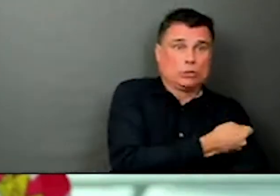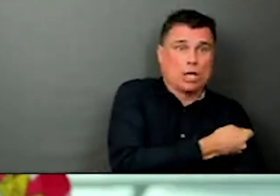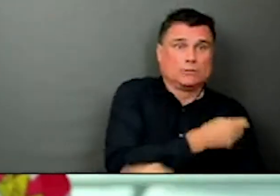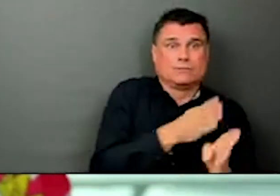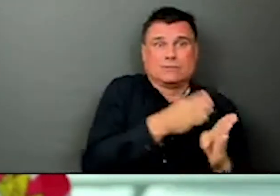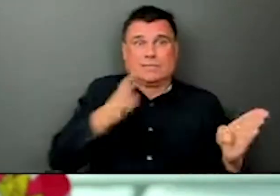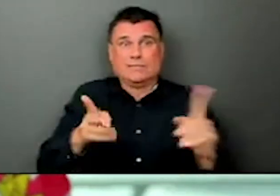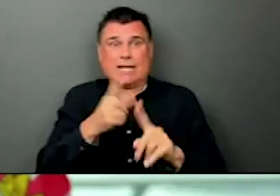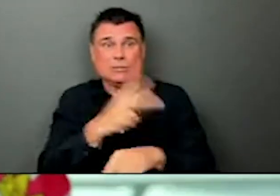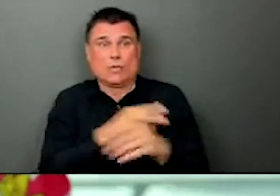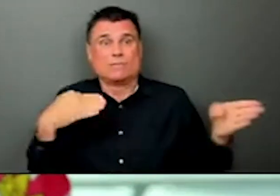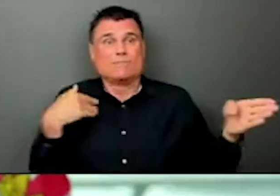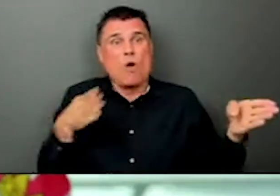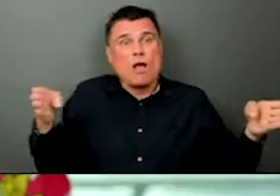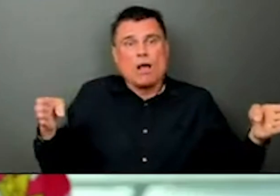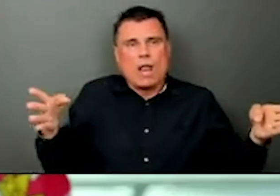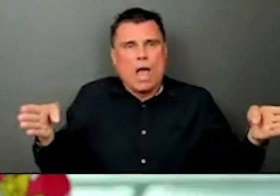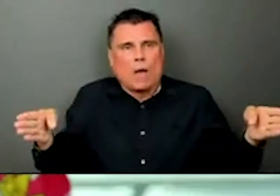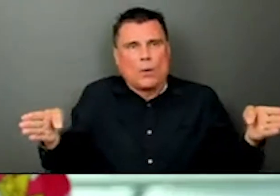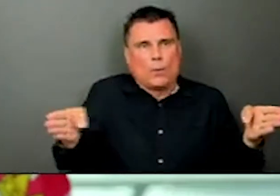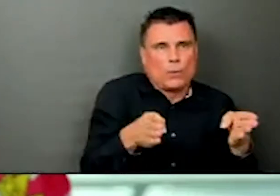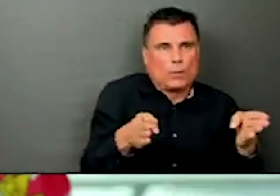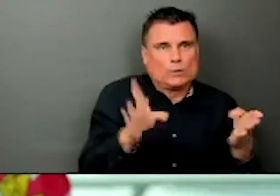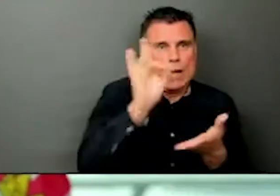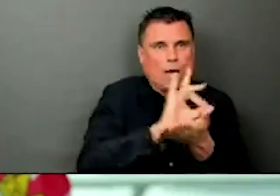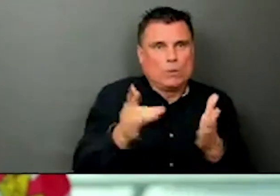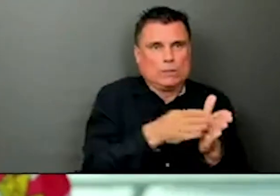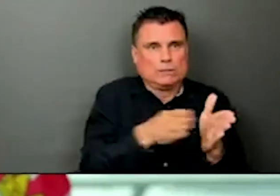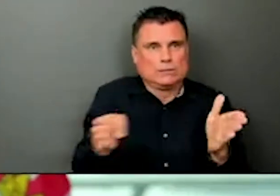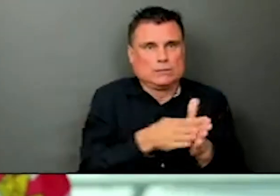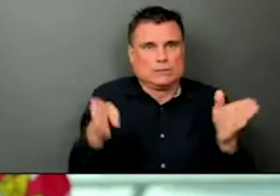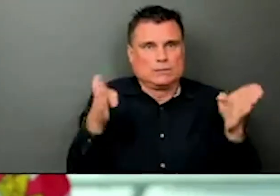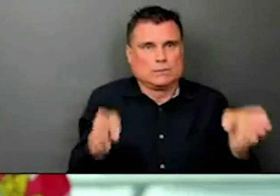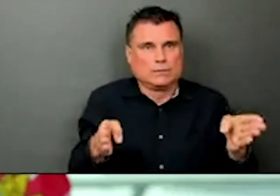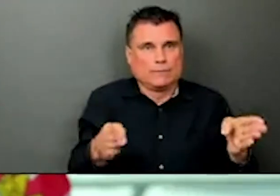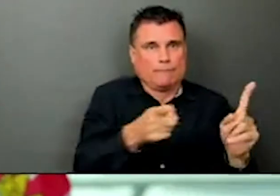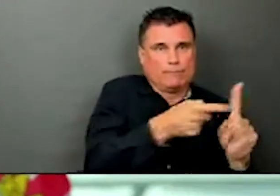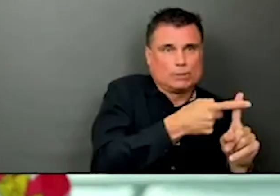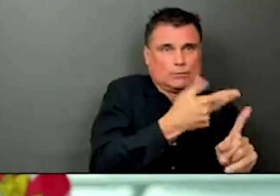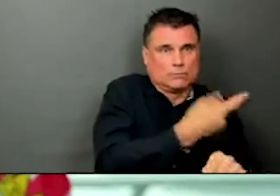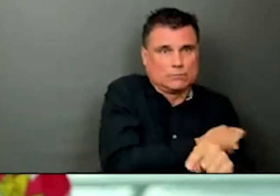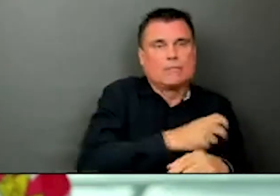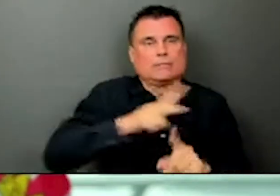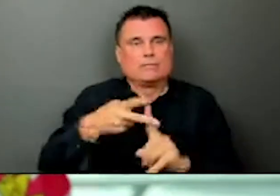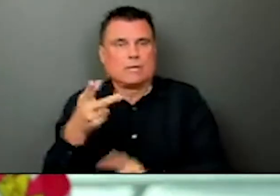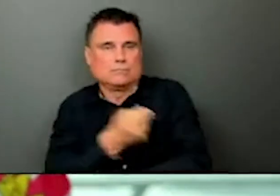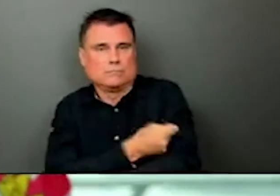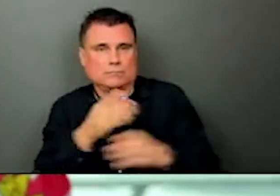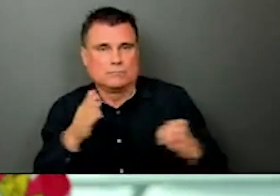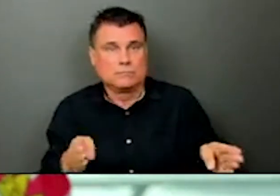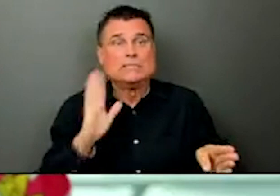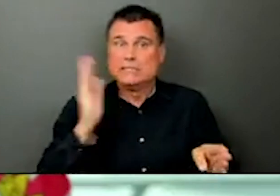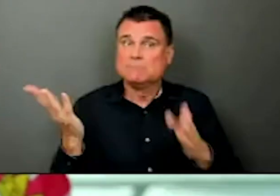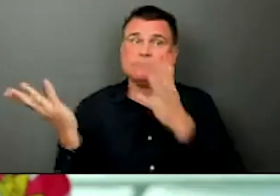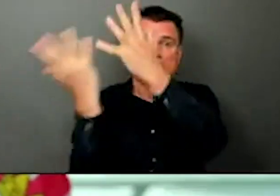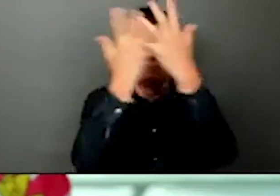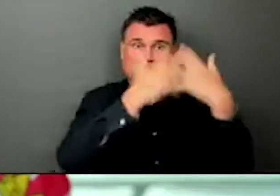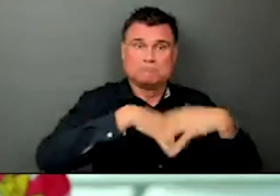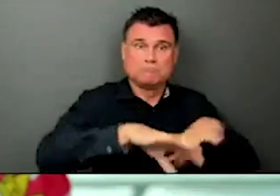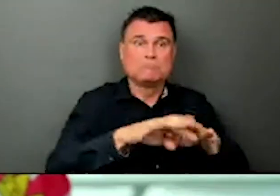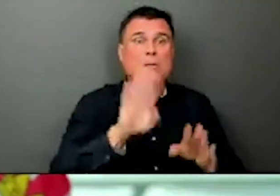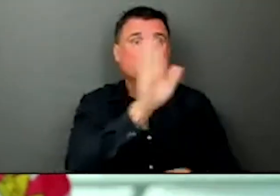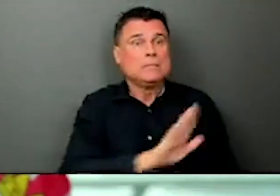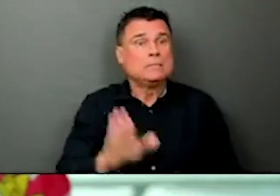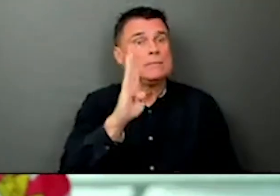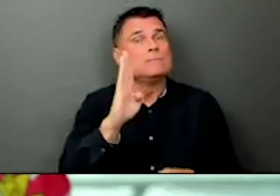than originally anticipated. British Columbians are doing very well with immunization against COVID-19, and the results are very